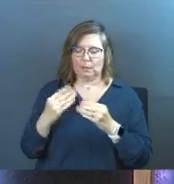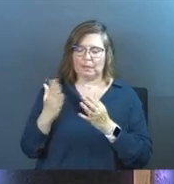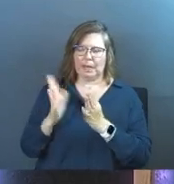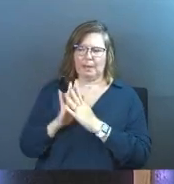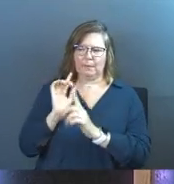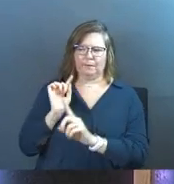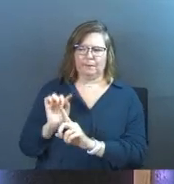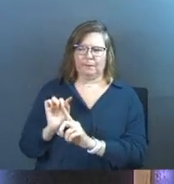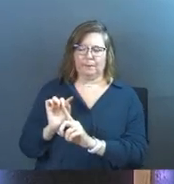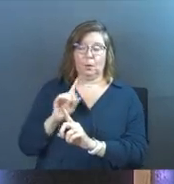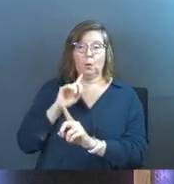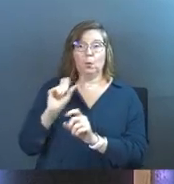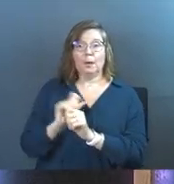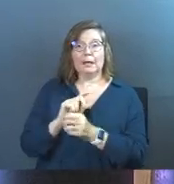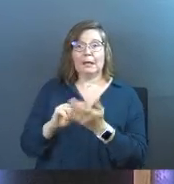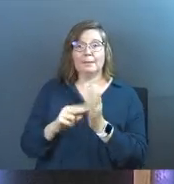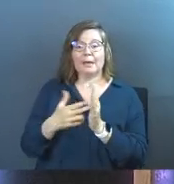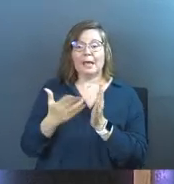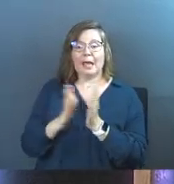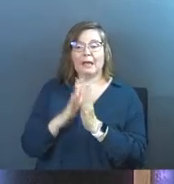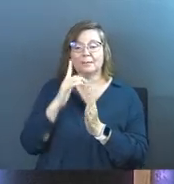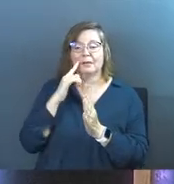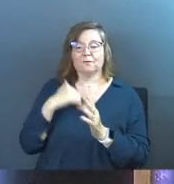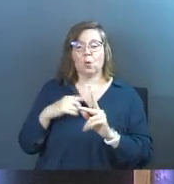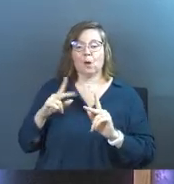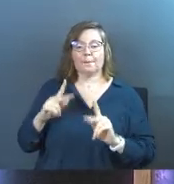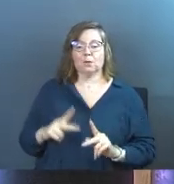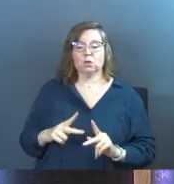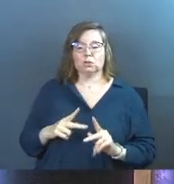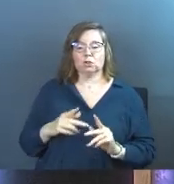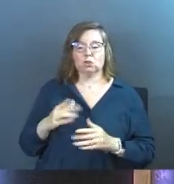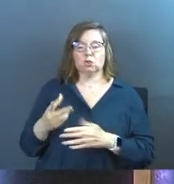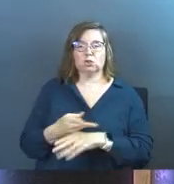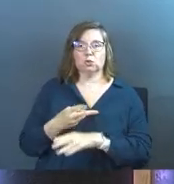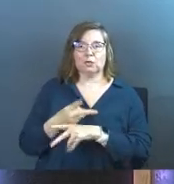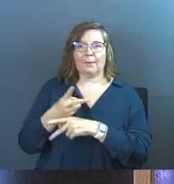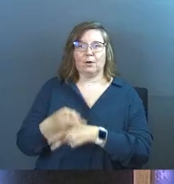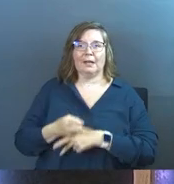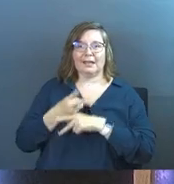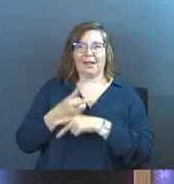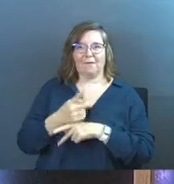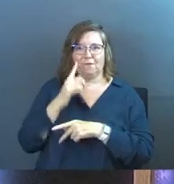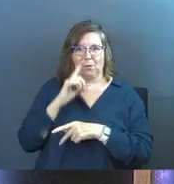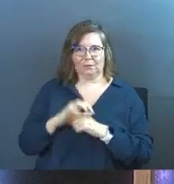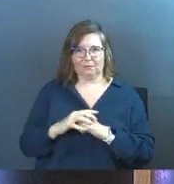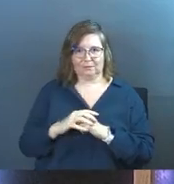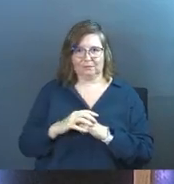ask me for him. What God actually meant was ask me for a person to shepherd and take care of.